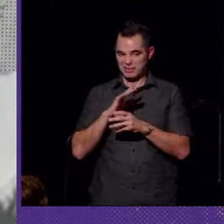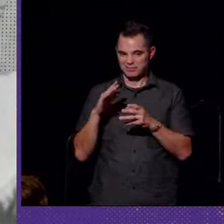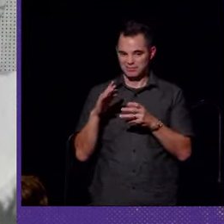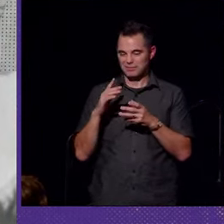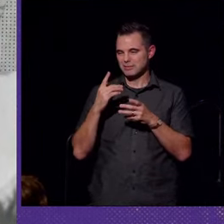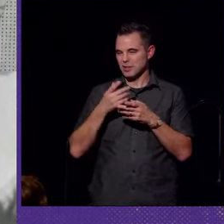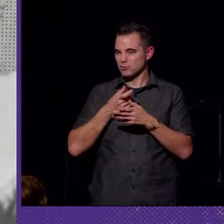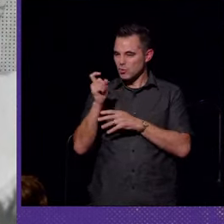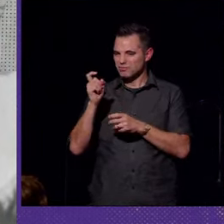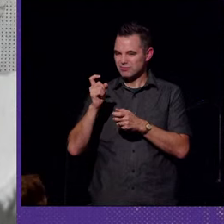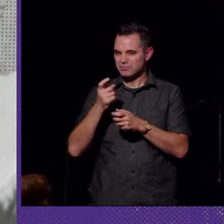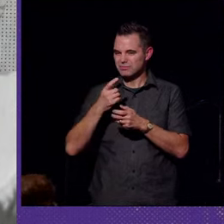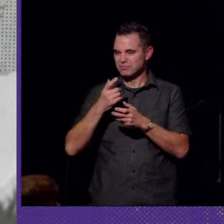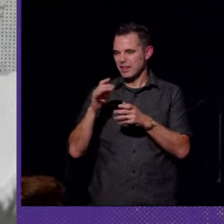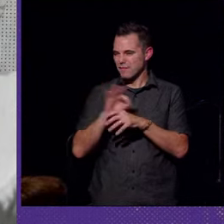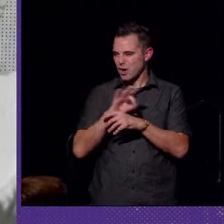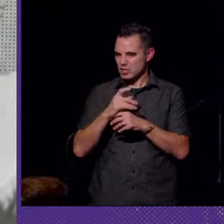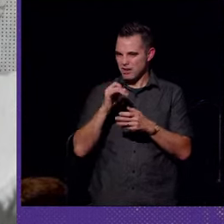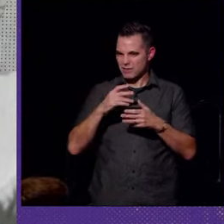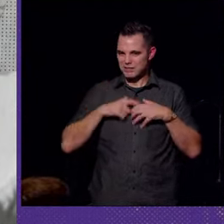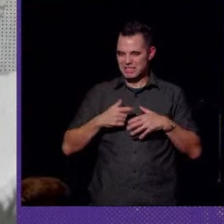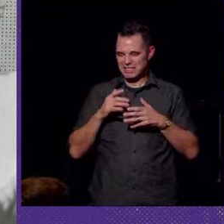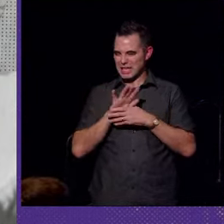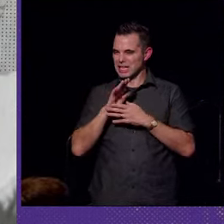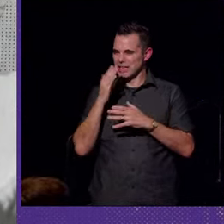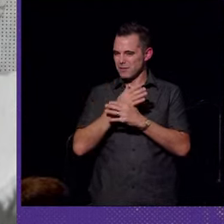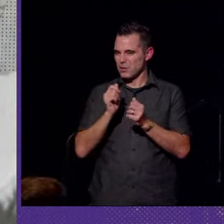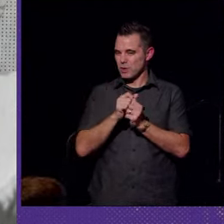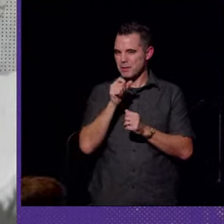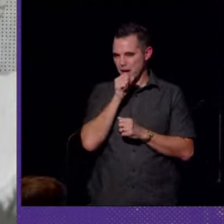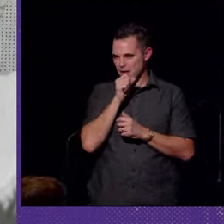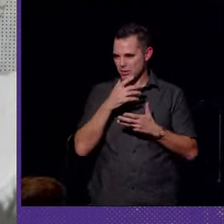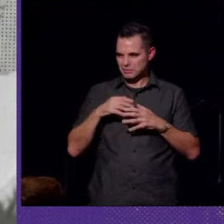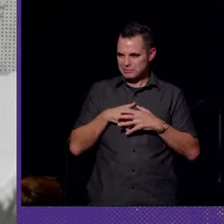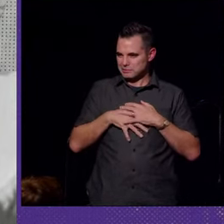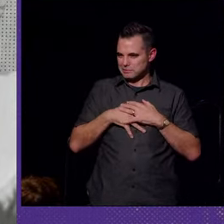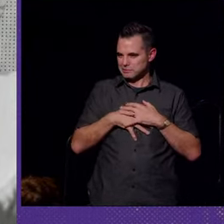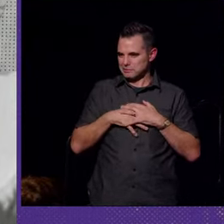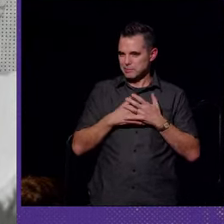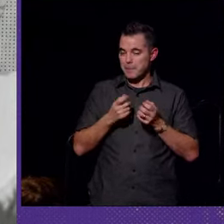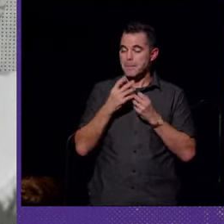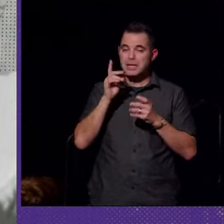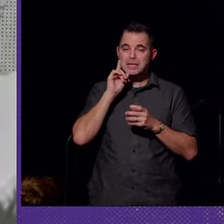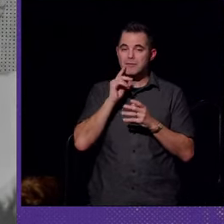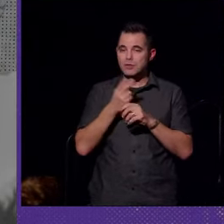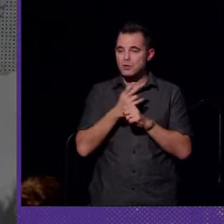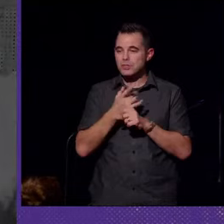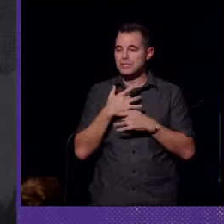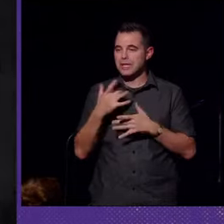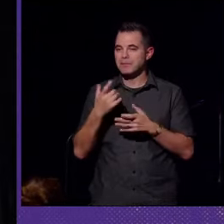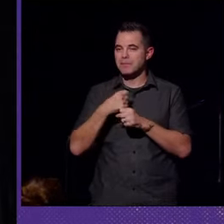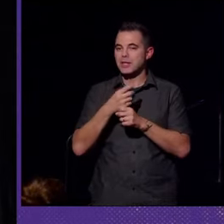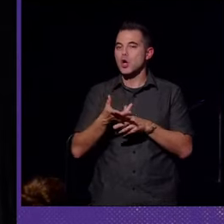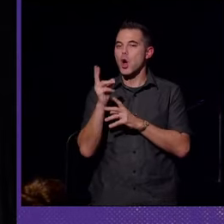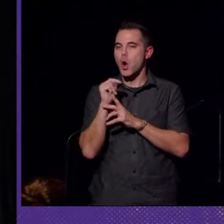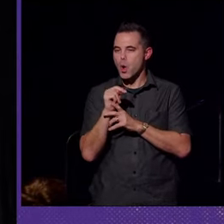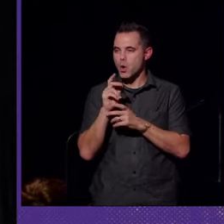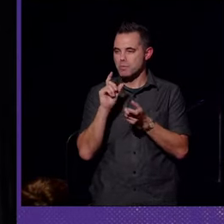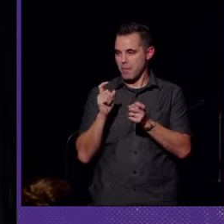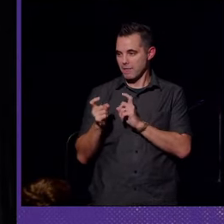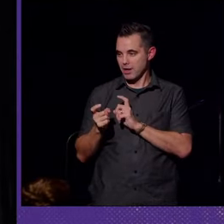of the device, because it interfered with the microphone, many deaf users tended to make their own